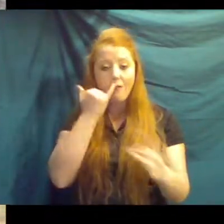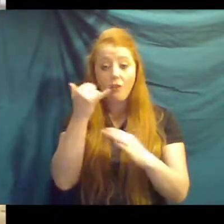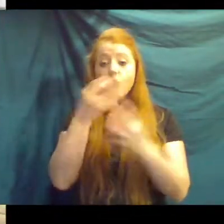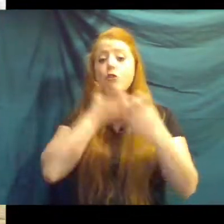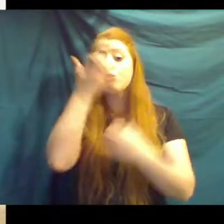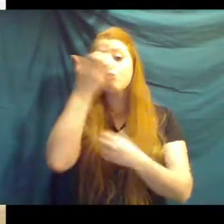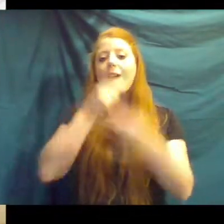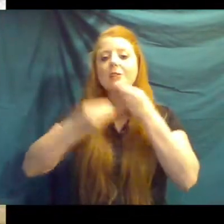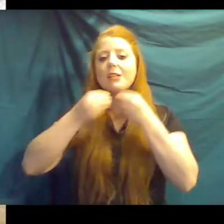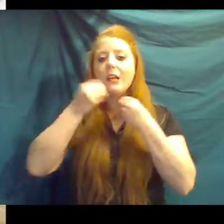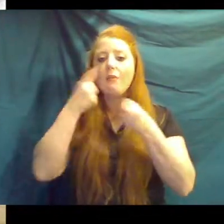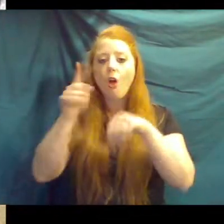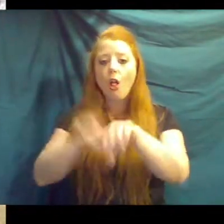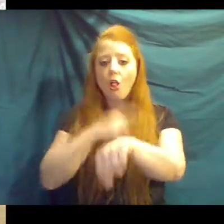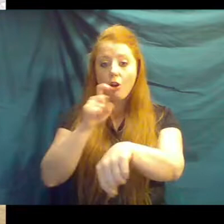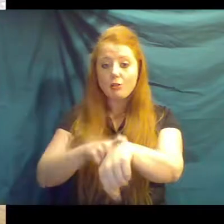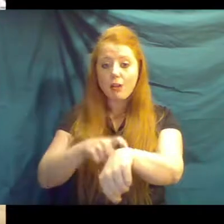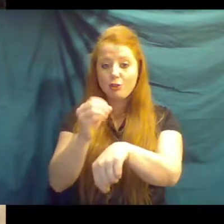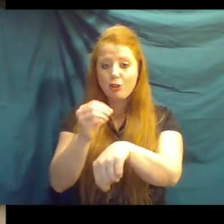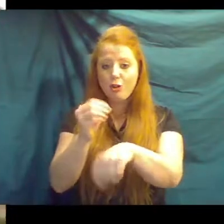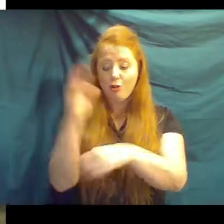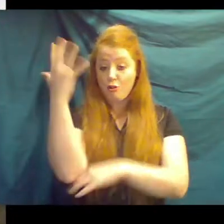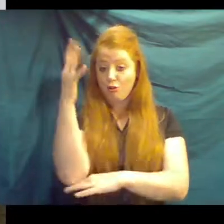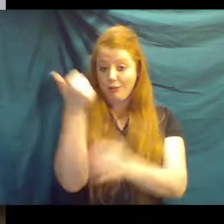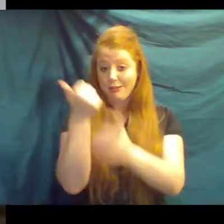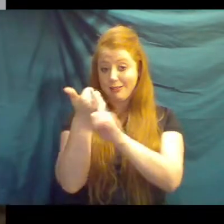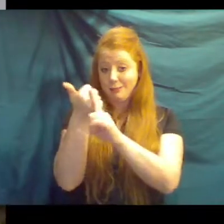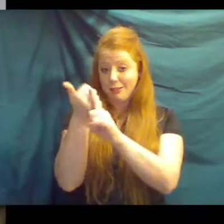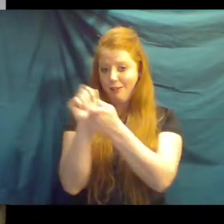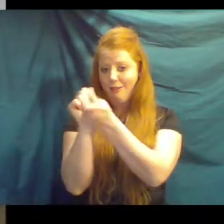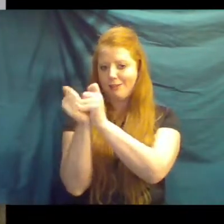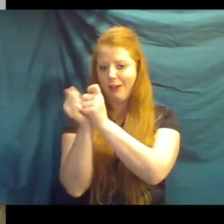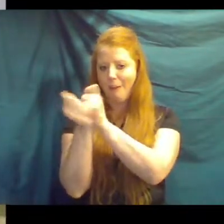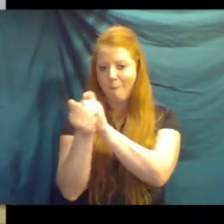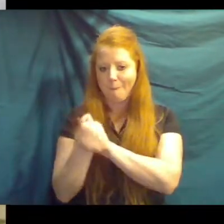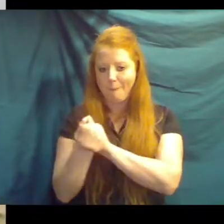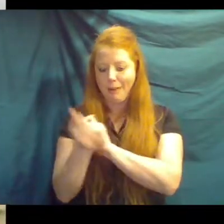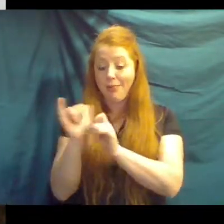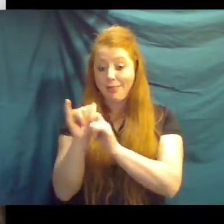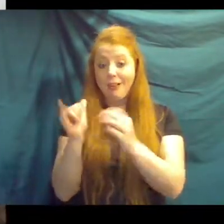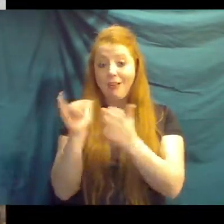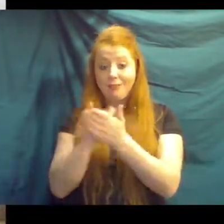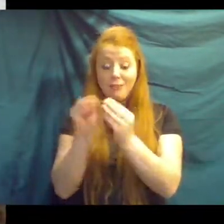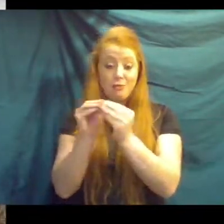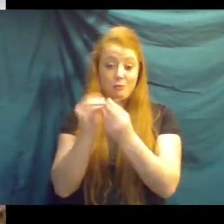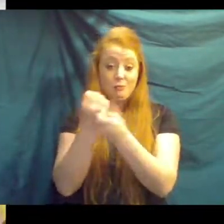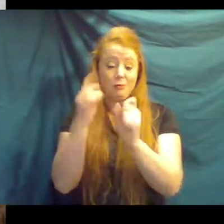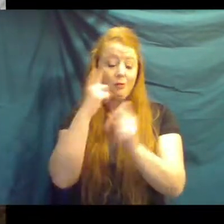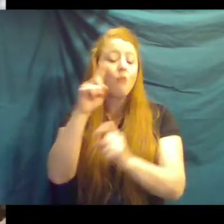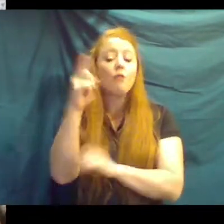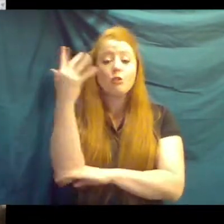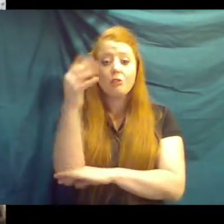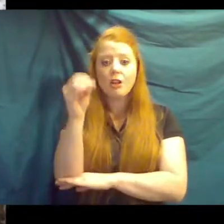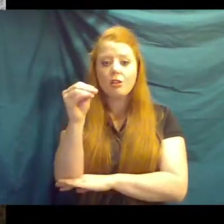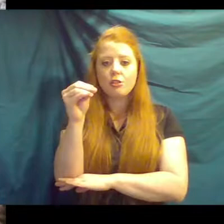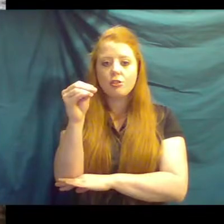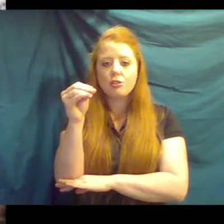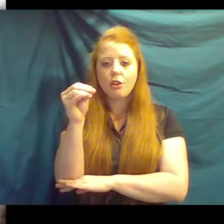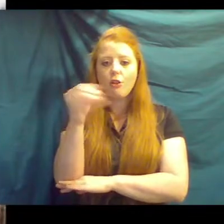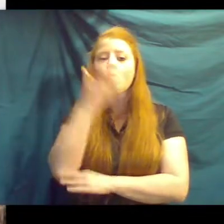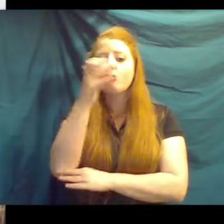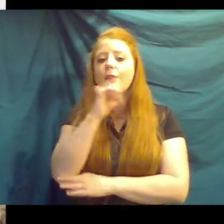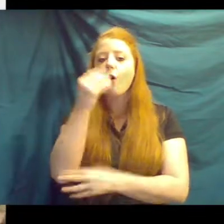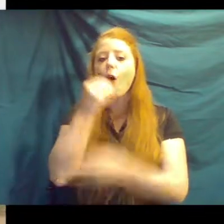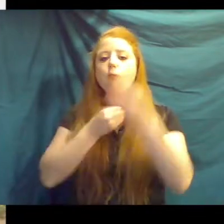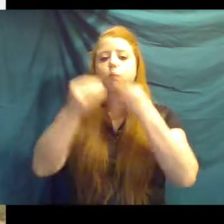that's an adaptation that the trees have. And so that makes it safer for the trees so the giraffe doesn't eat an entire tree and kill it off all at